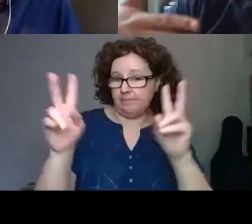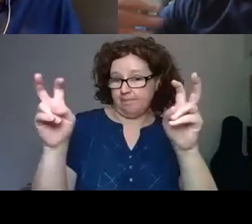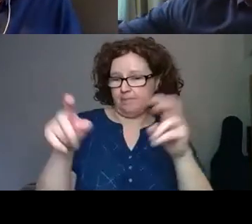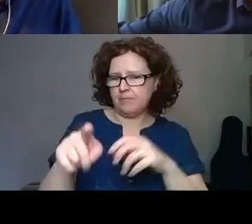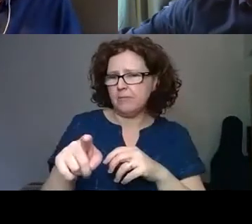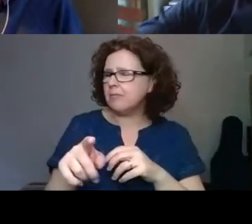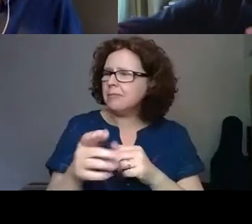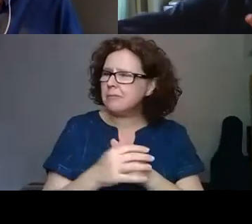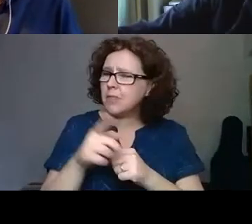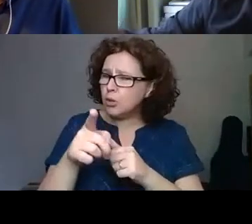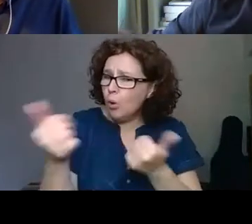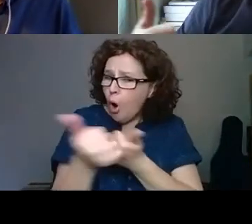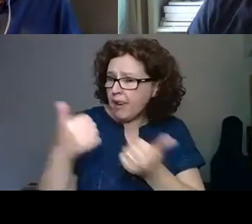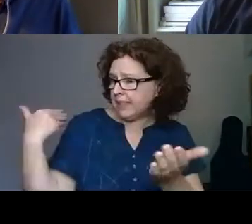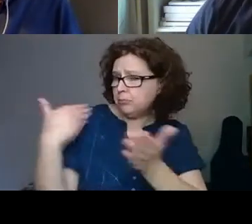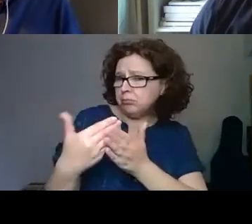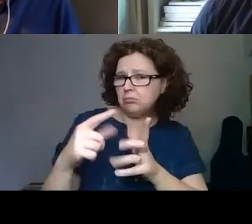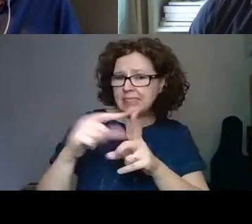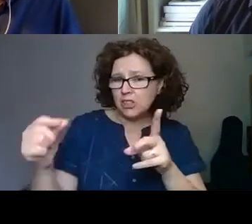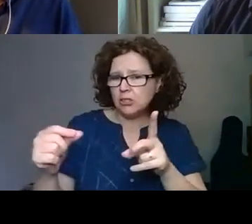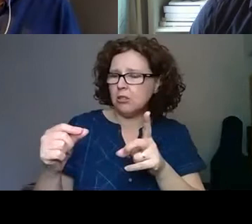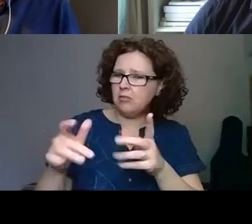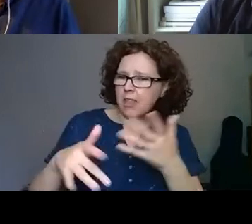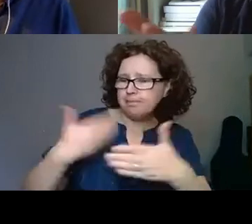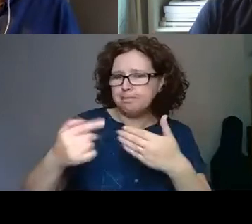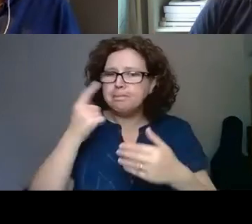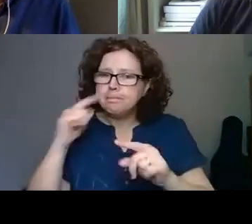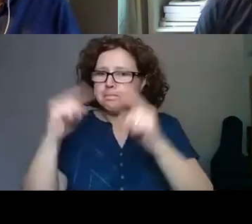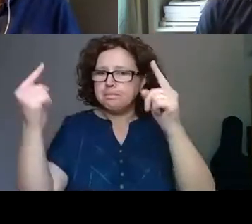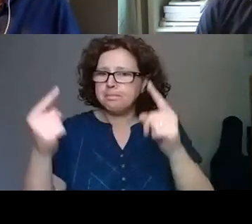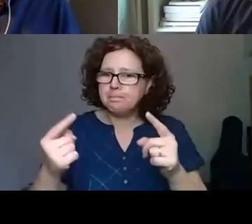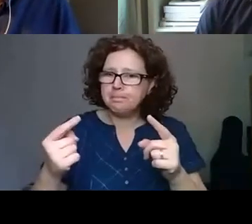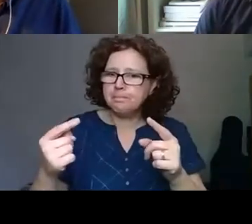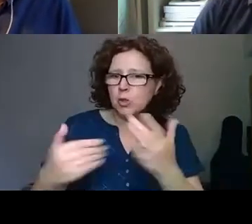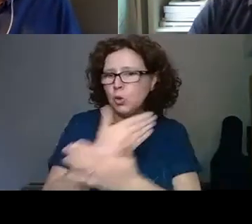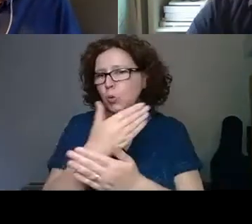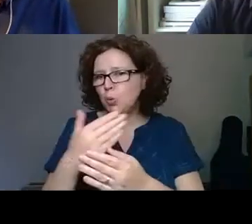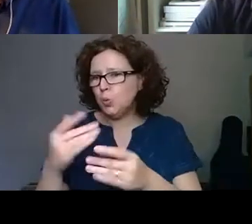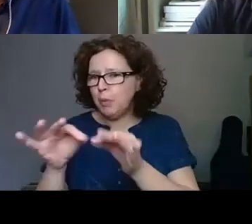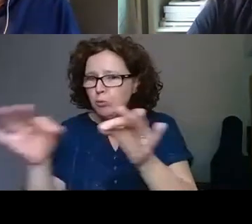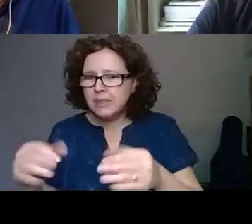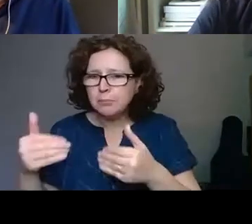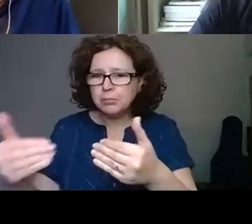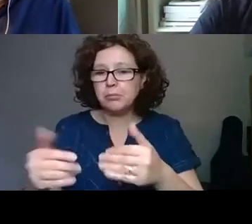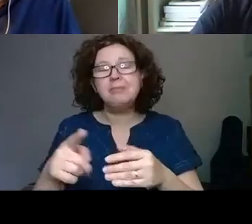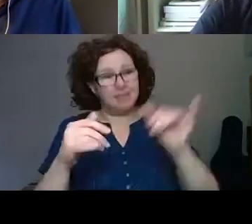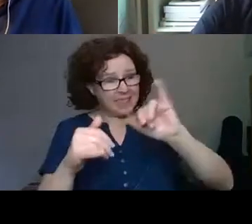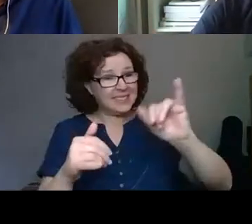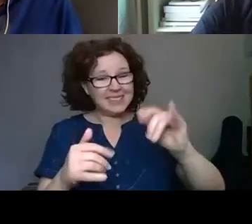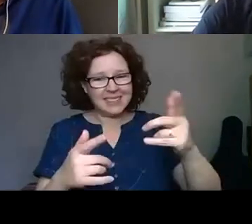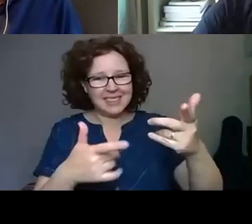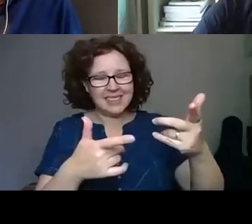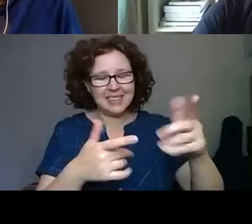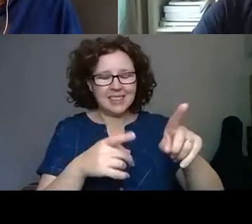like you were pushing those boundaries and limits of digital? Maybe tell us a bit about that. Yeah, sure. Good morning, first,